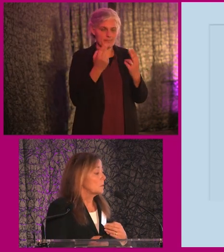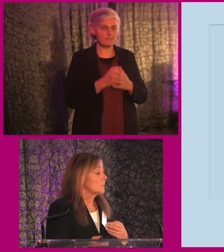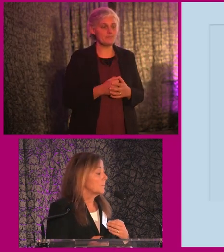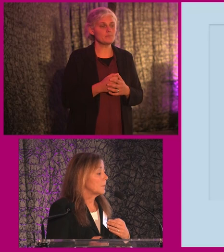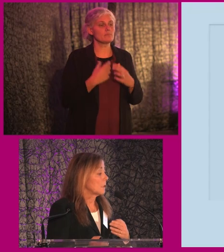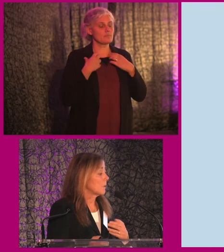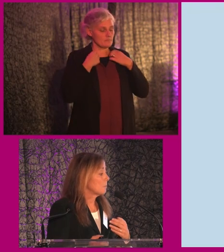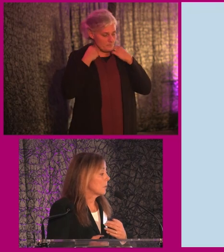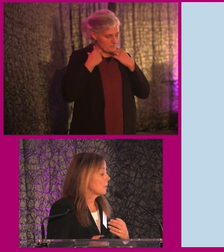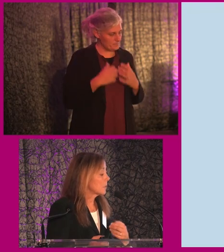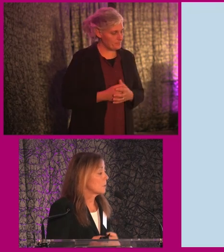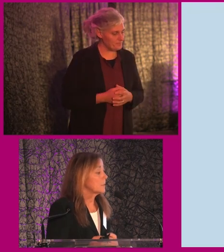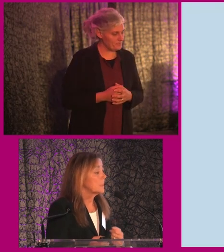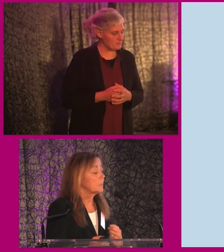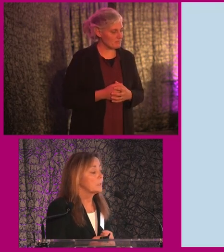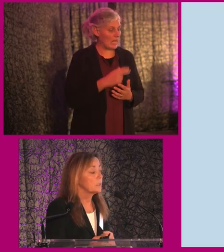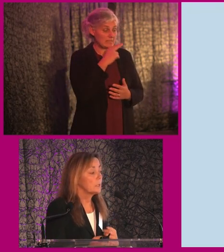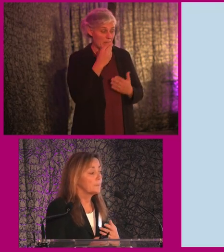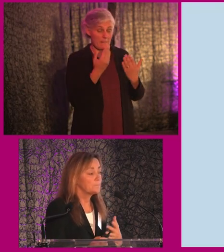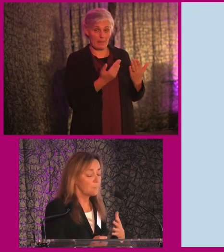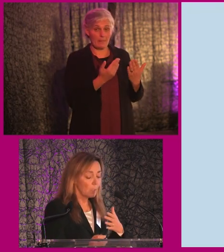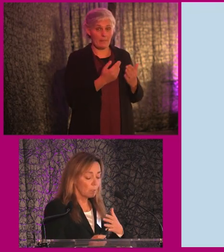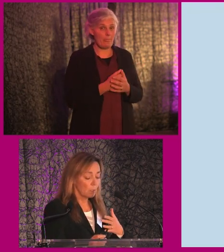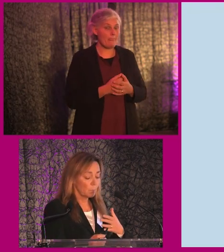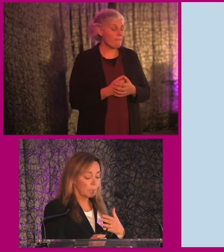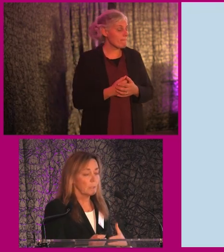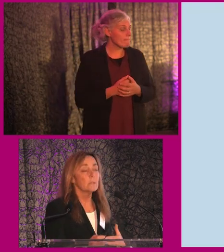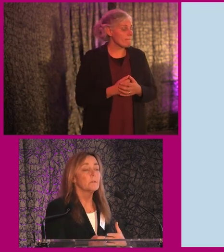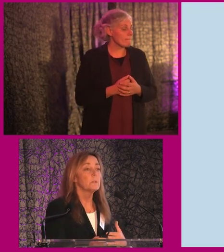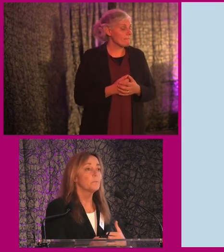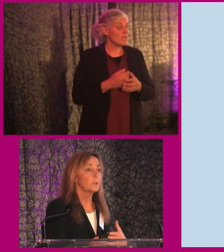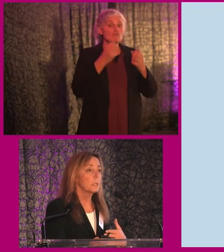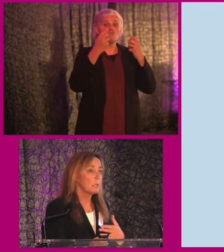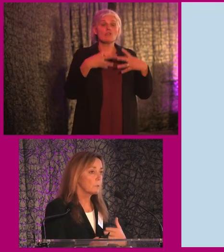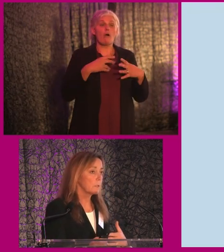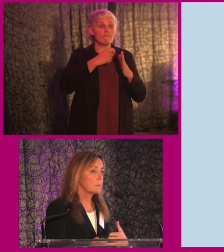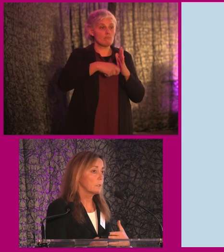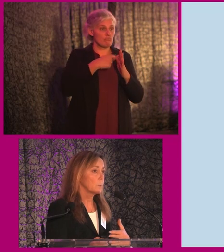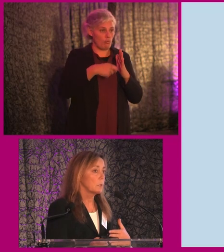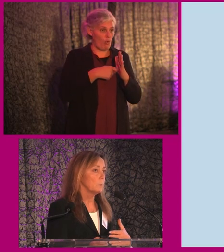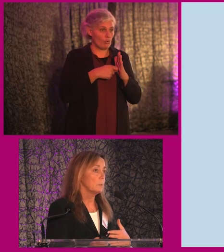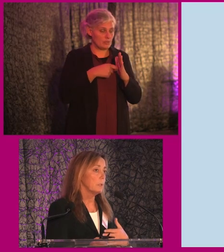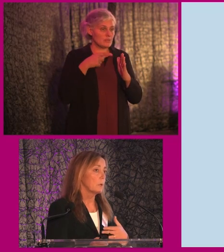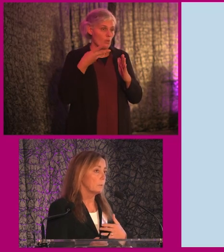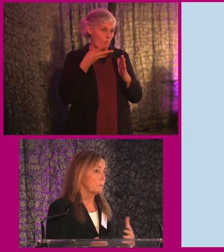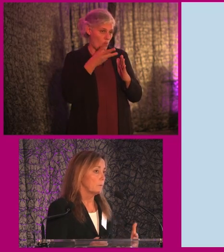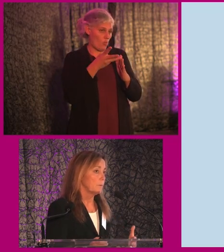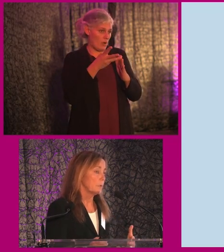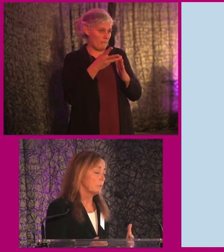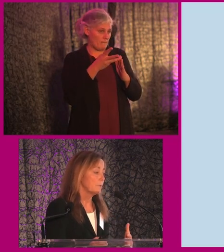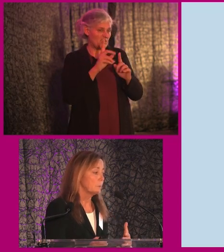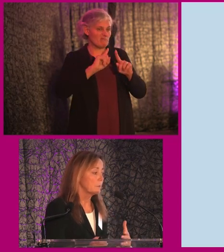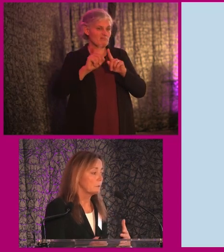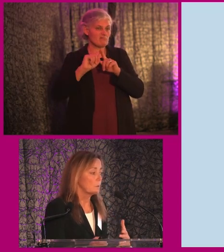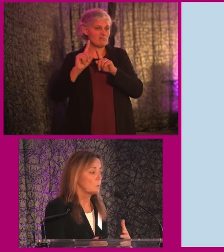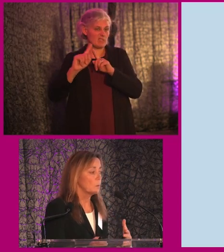So yeah, many examples there. But the results of this project, the end result of this will be a couple of different